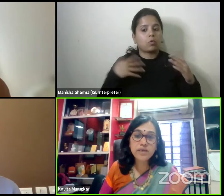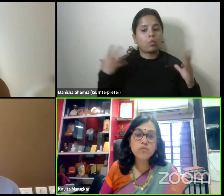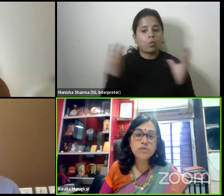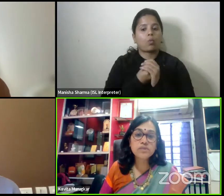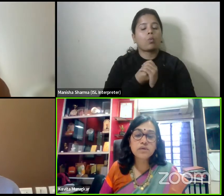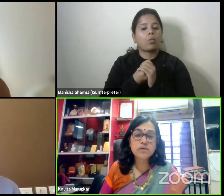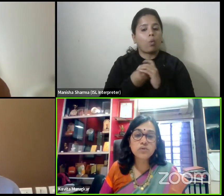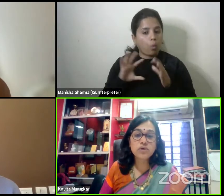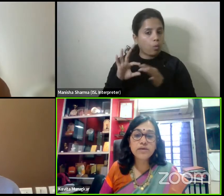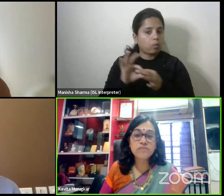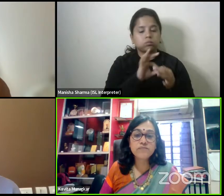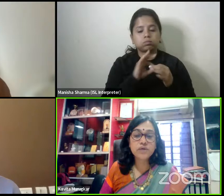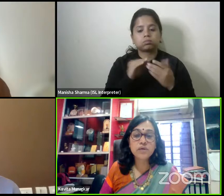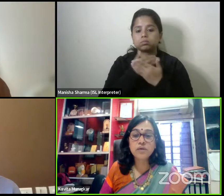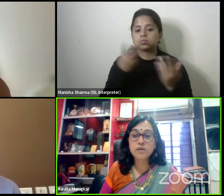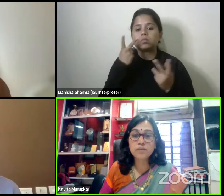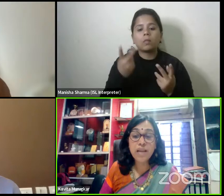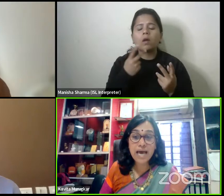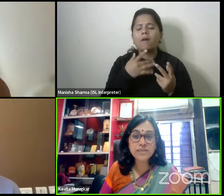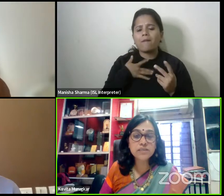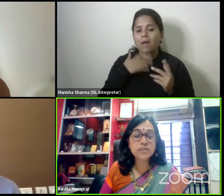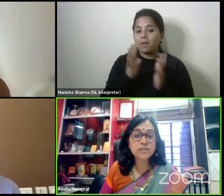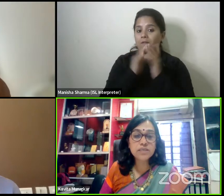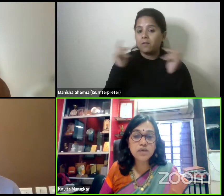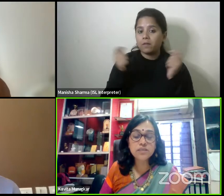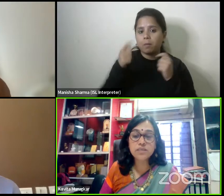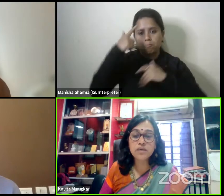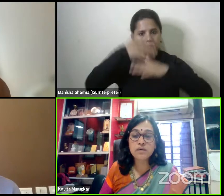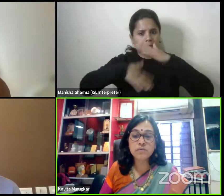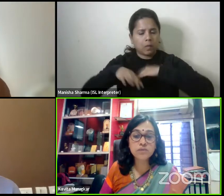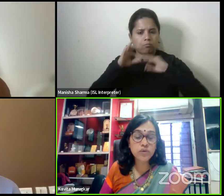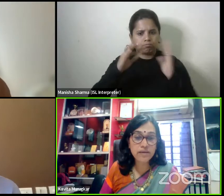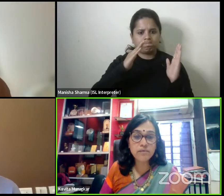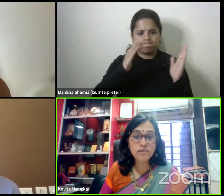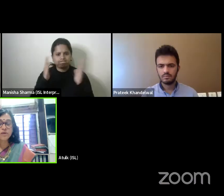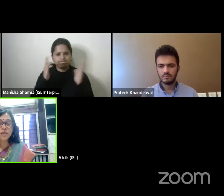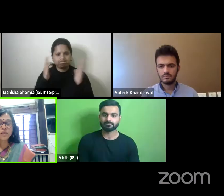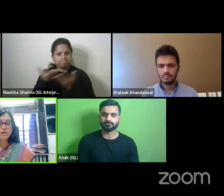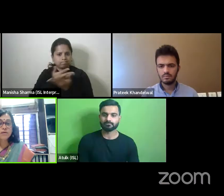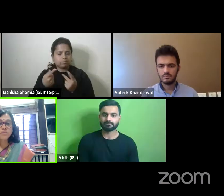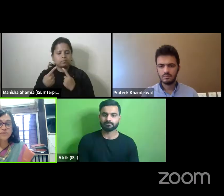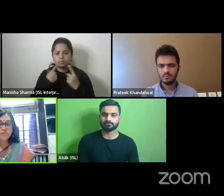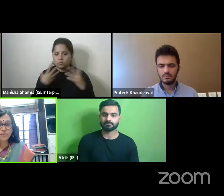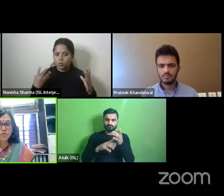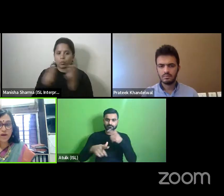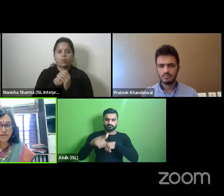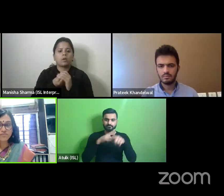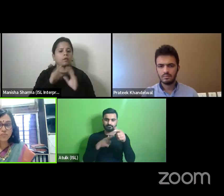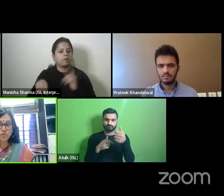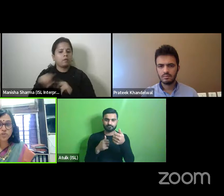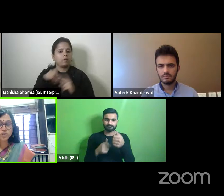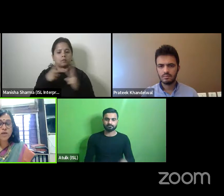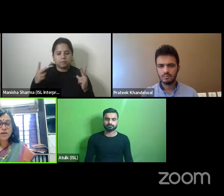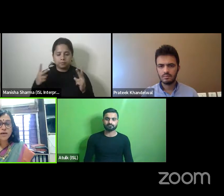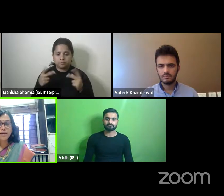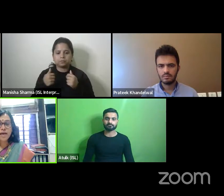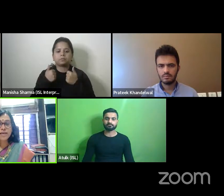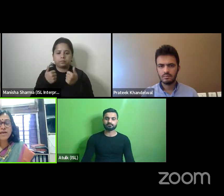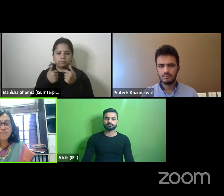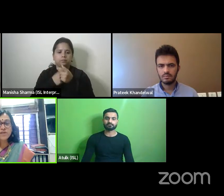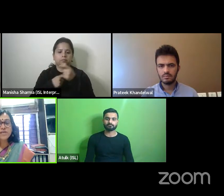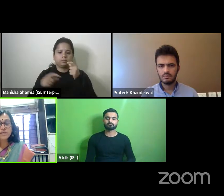everything was you know kind of uh planned discussed uh together uh with a very proactive approach